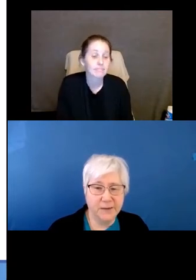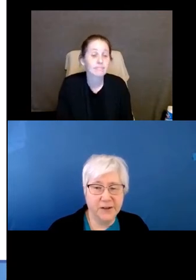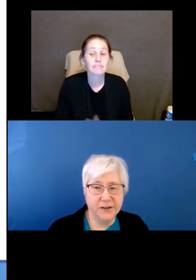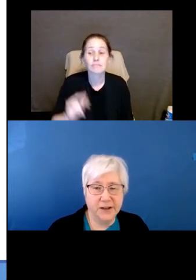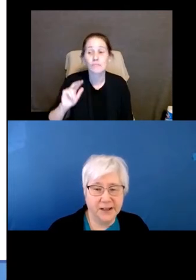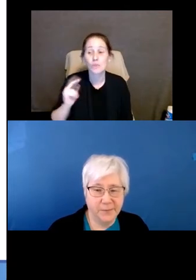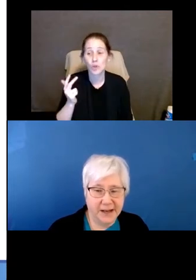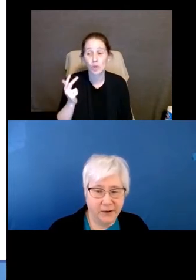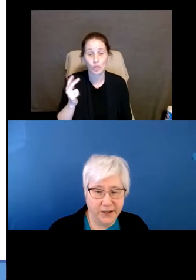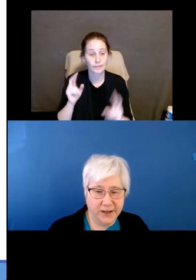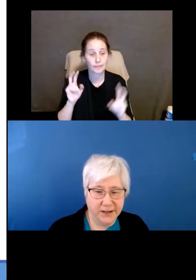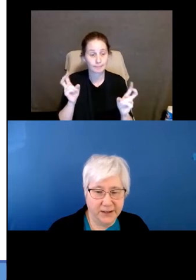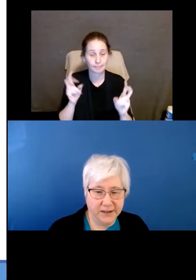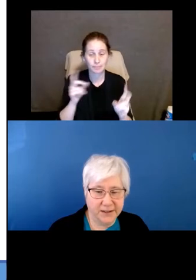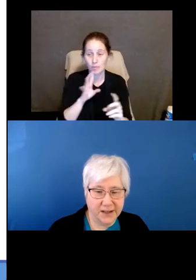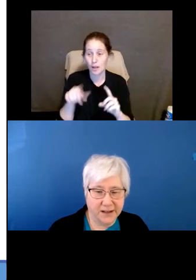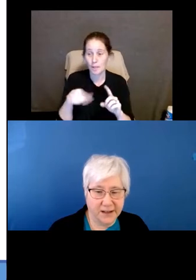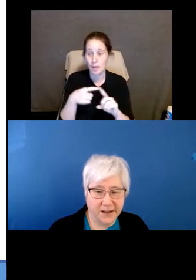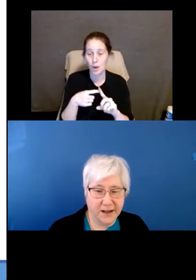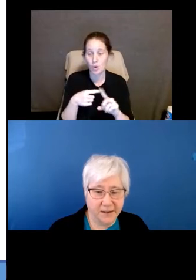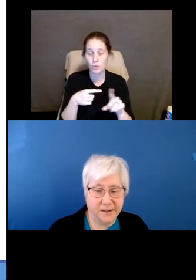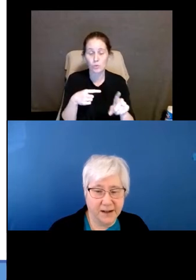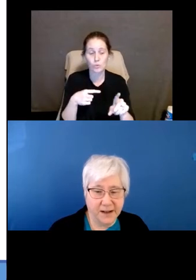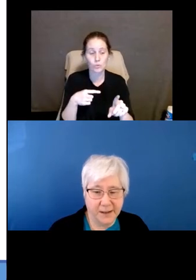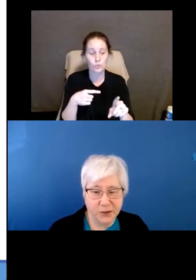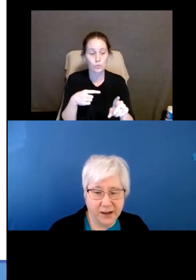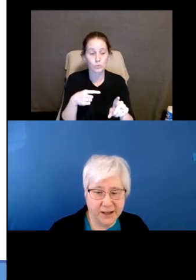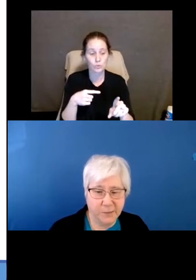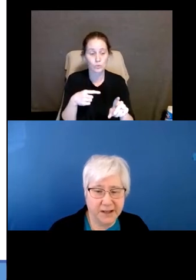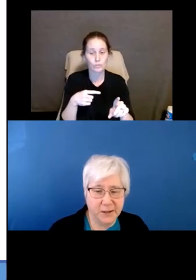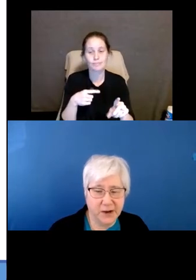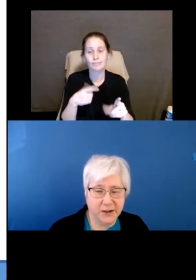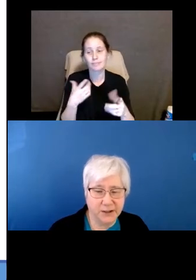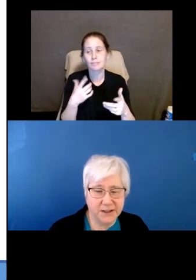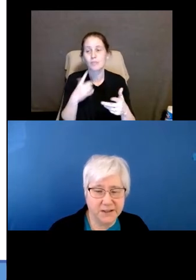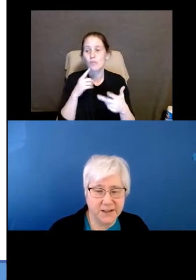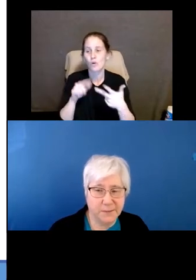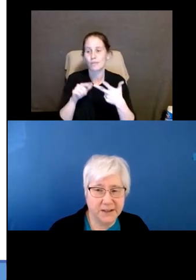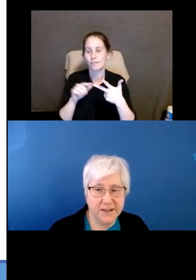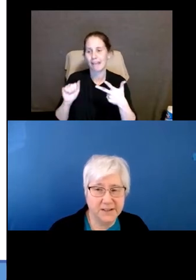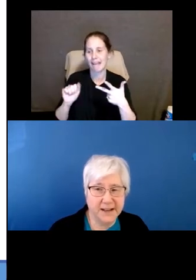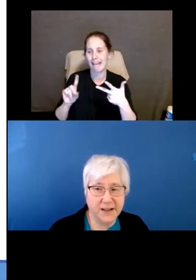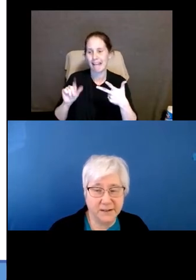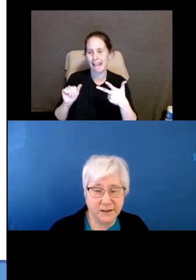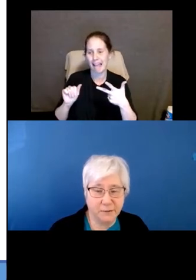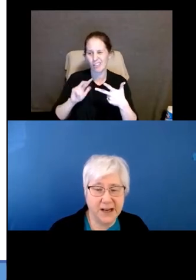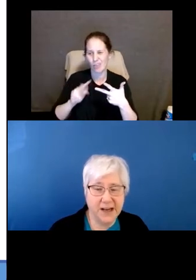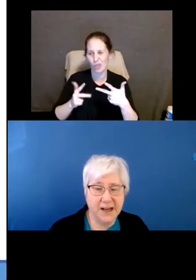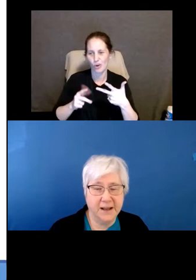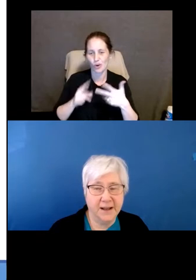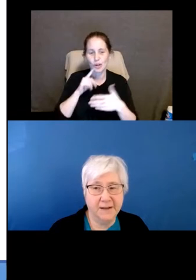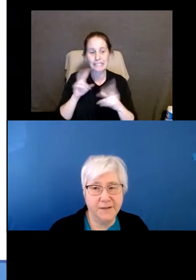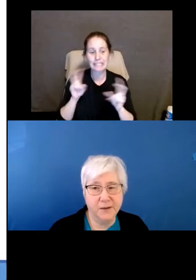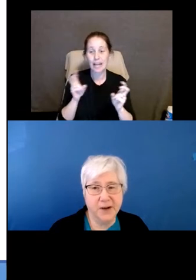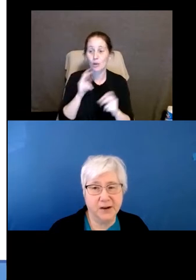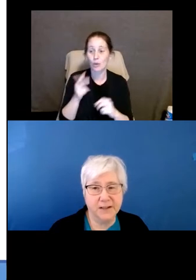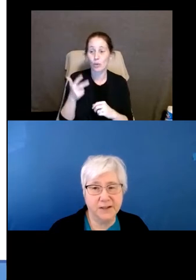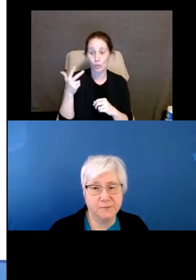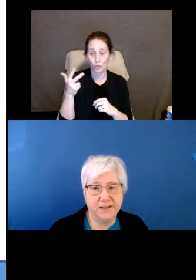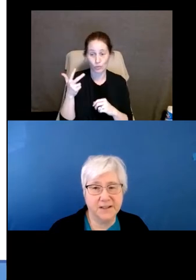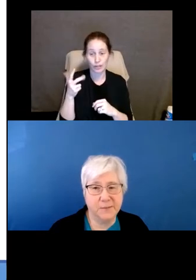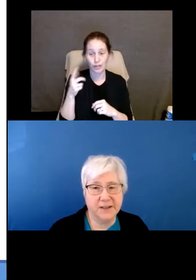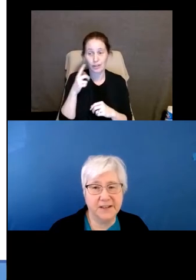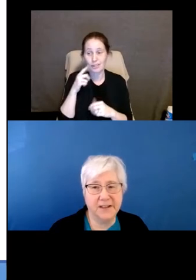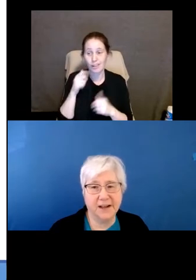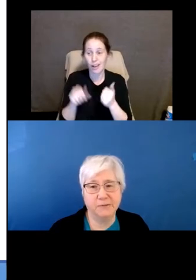statute I'm going to talk about is I'm talking about the Americans with Disabilities Act. Title III of the Americans